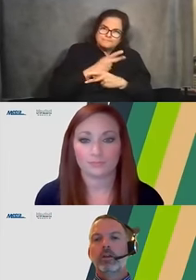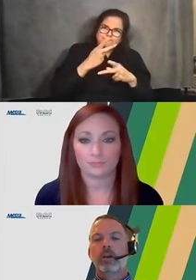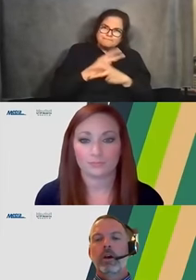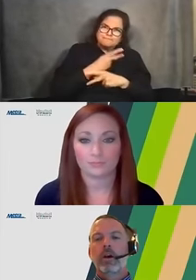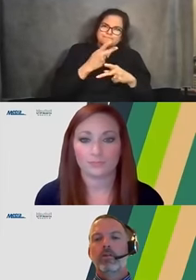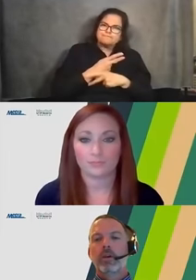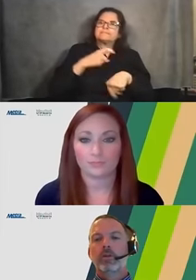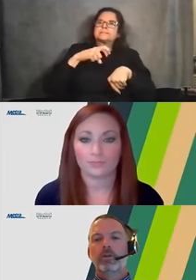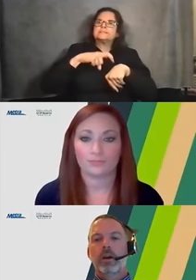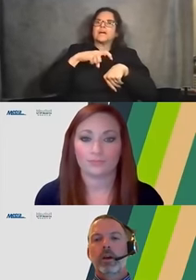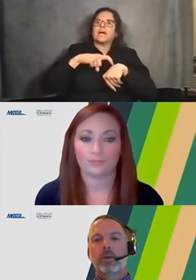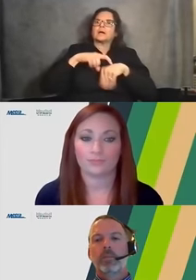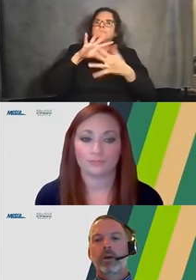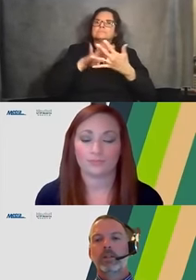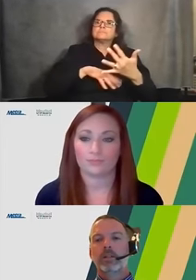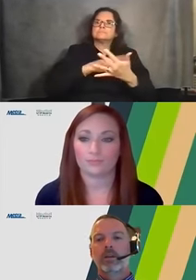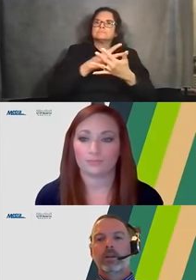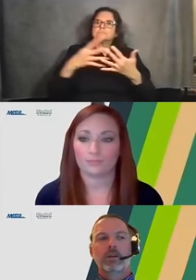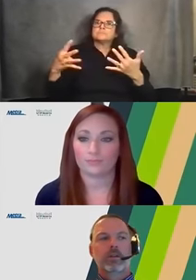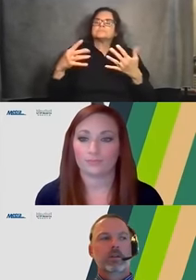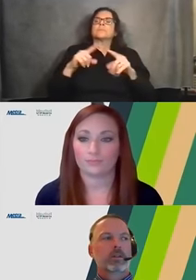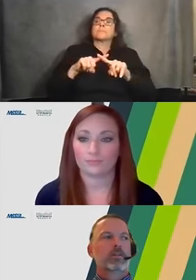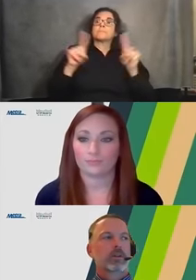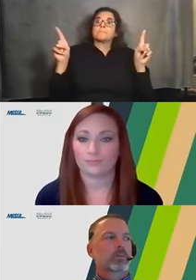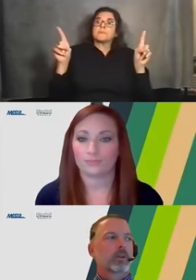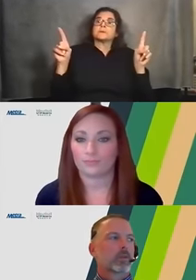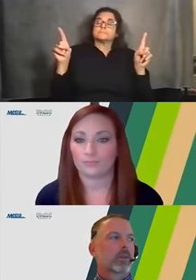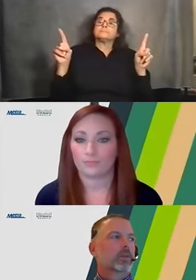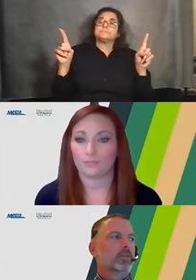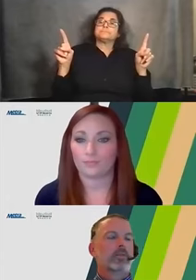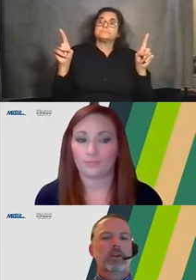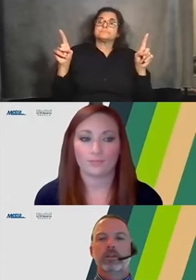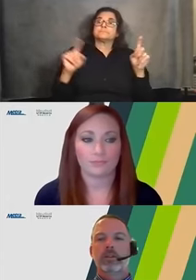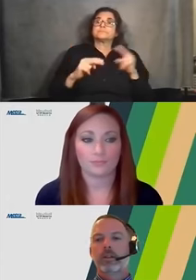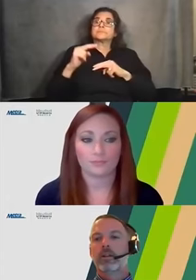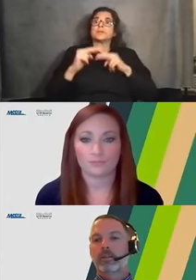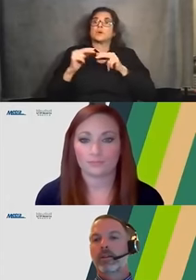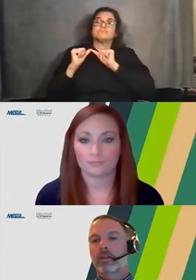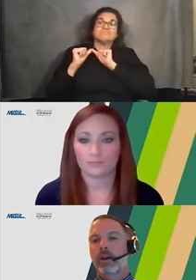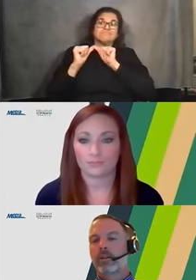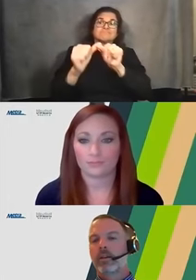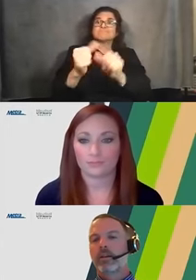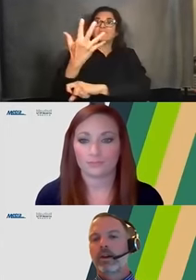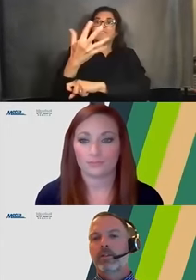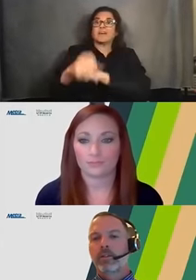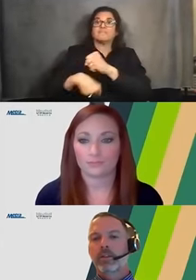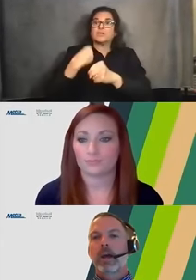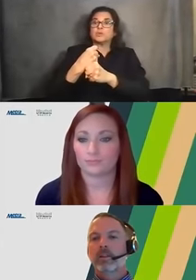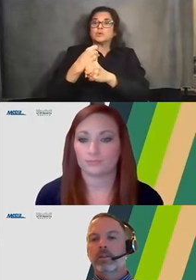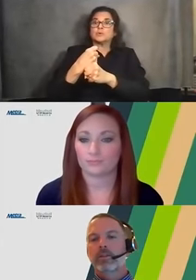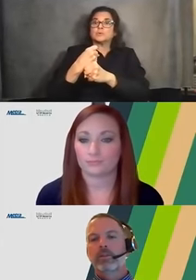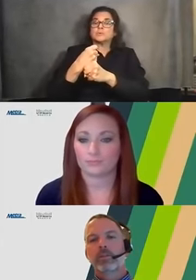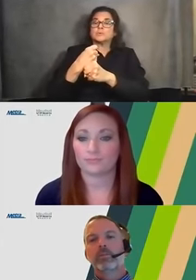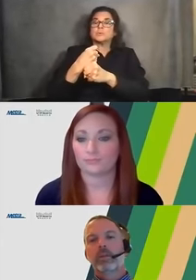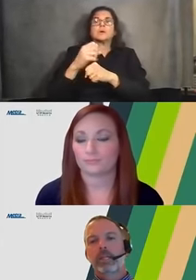timeline of those. But, you know, the construction period will last five years and it's not expected that that construction